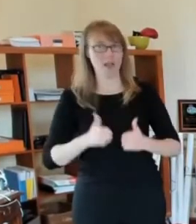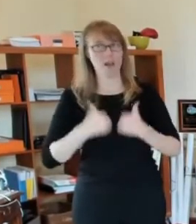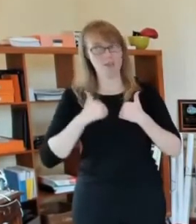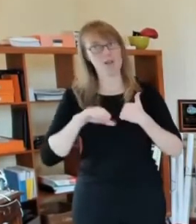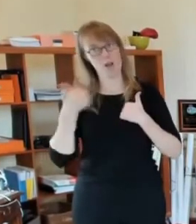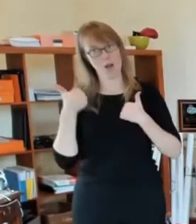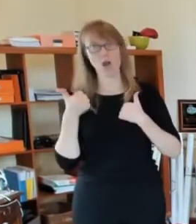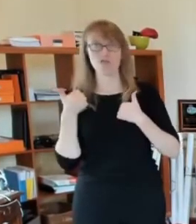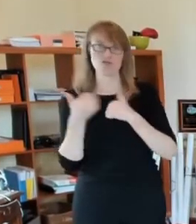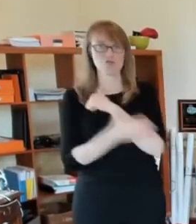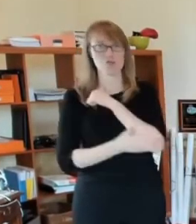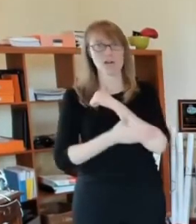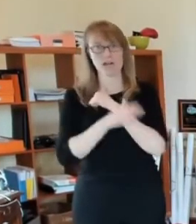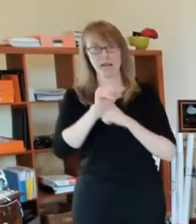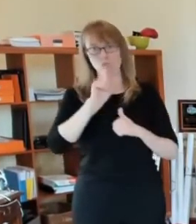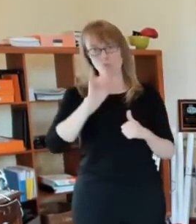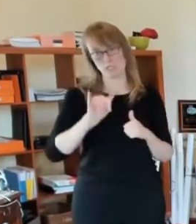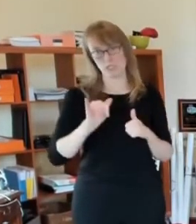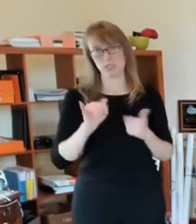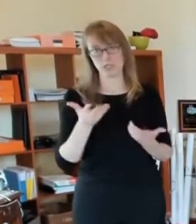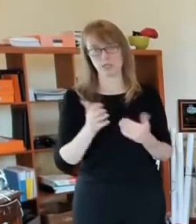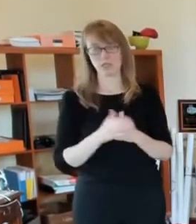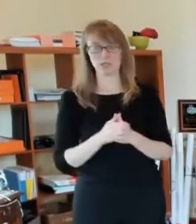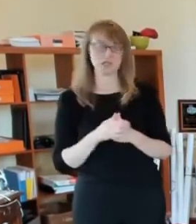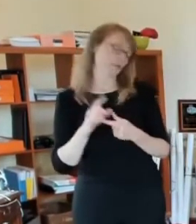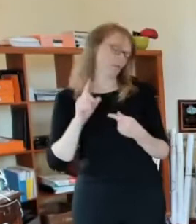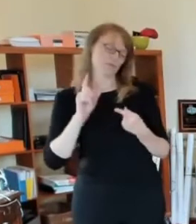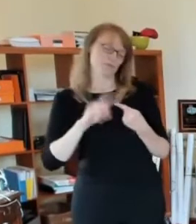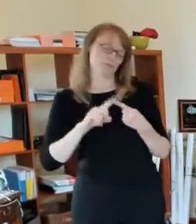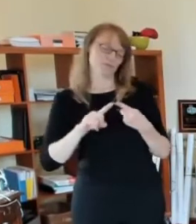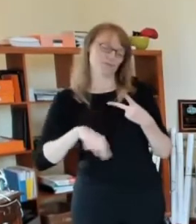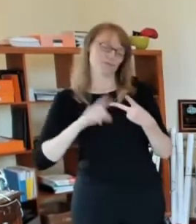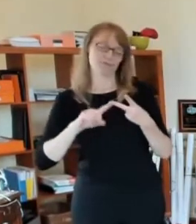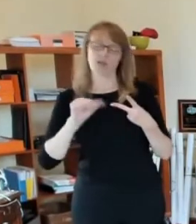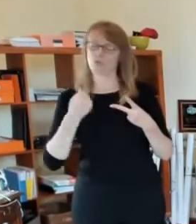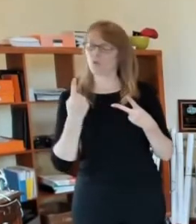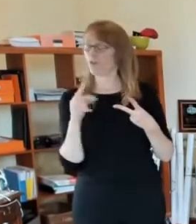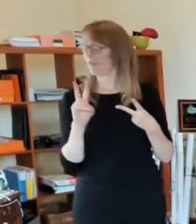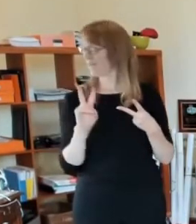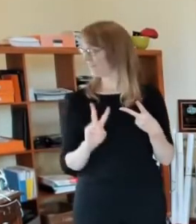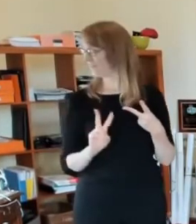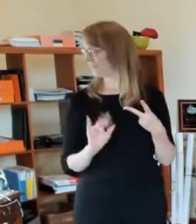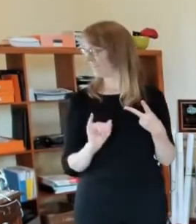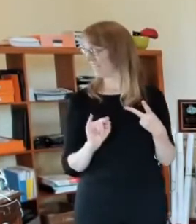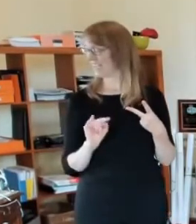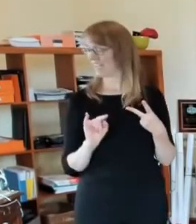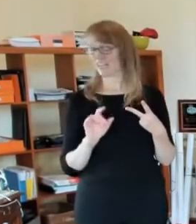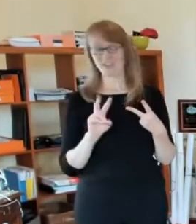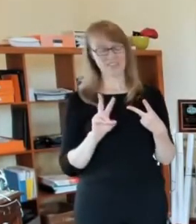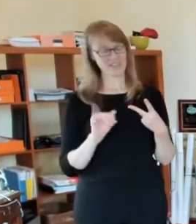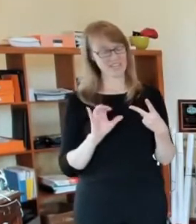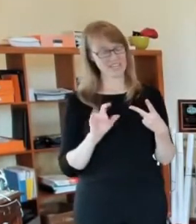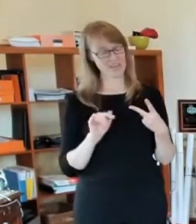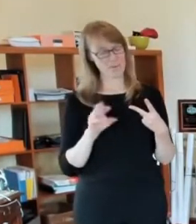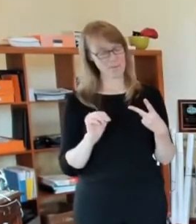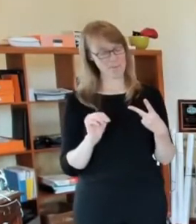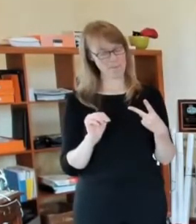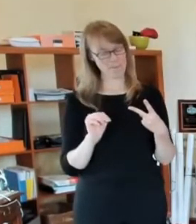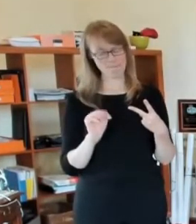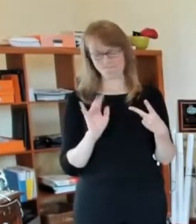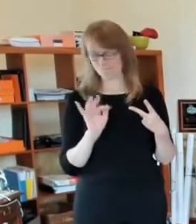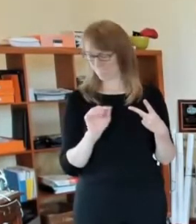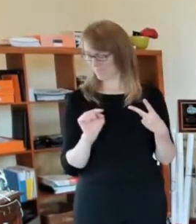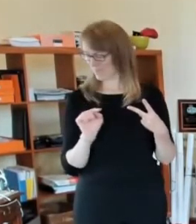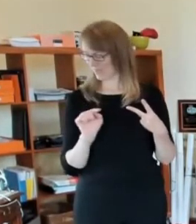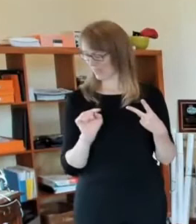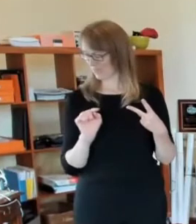uh, let me get the right words here. It's not victim services, but but in order to be able to house people that may be